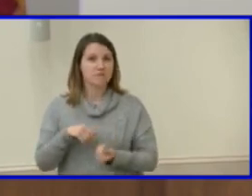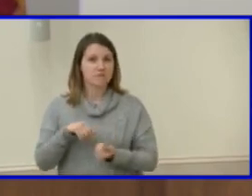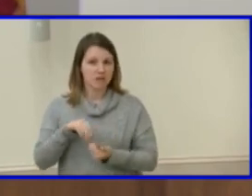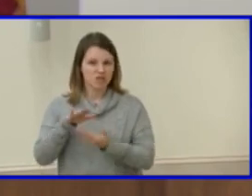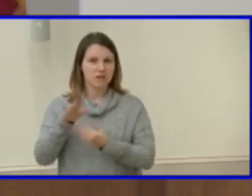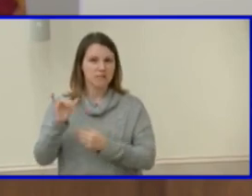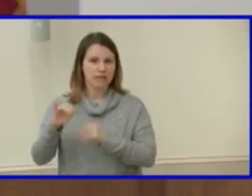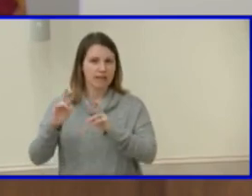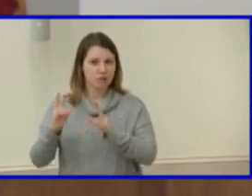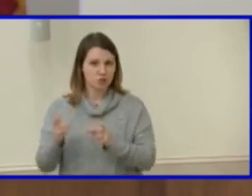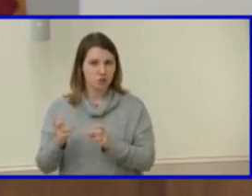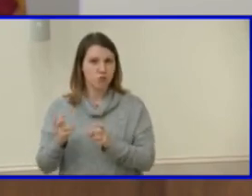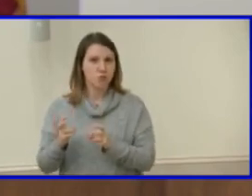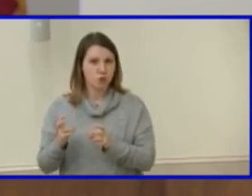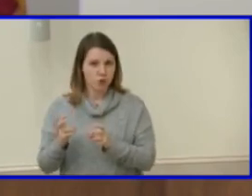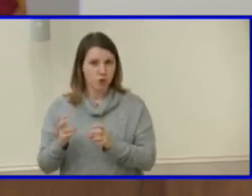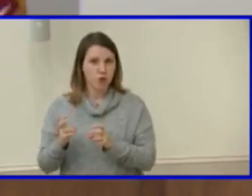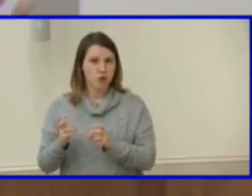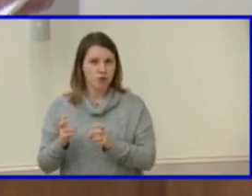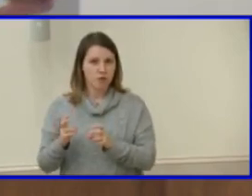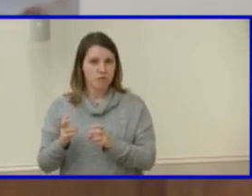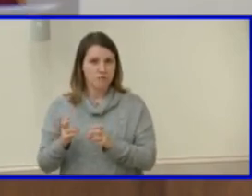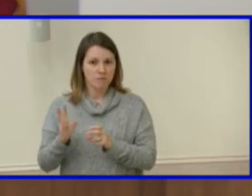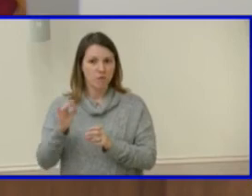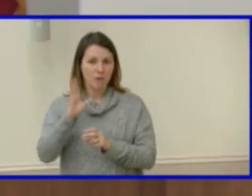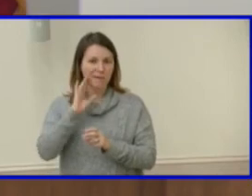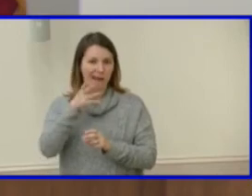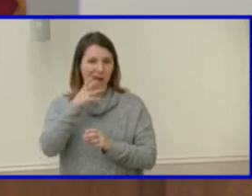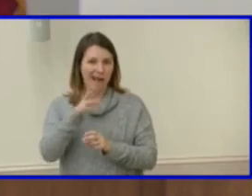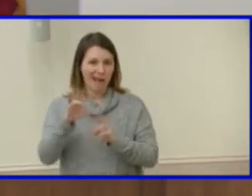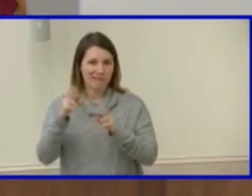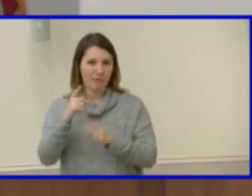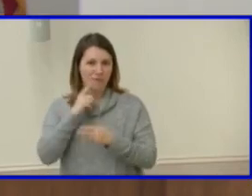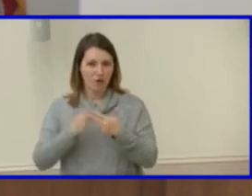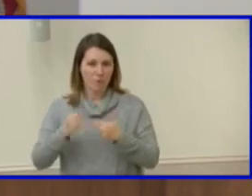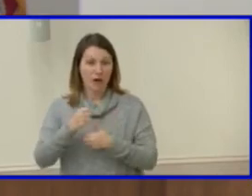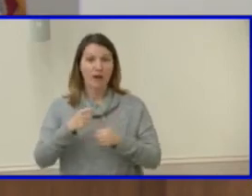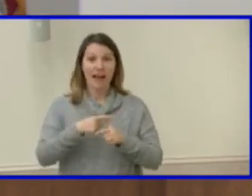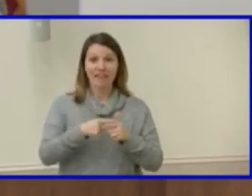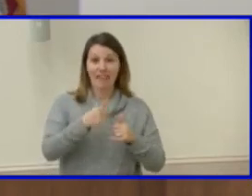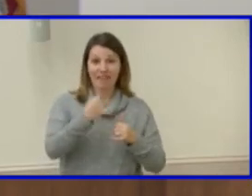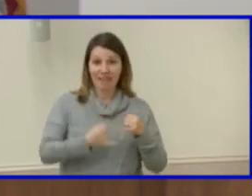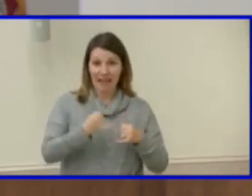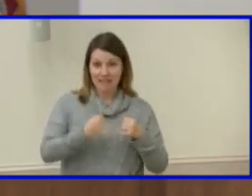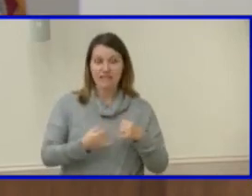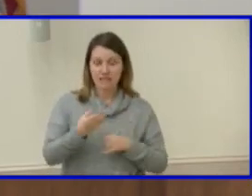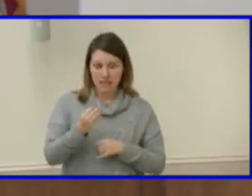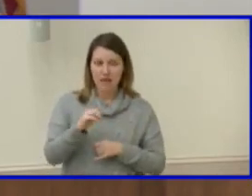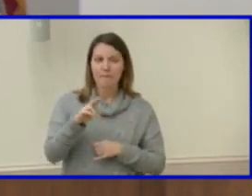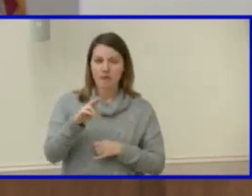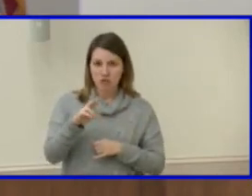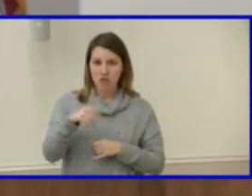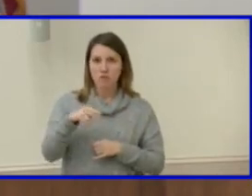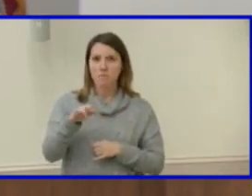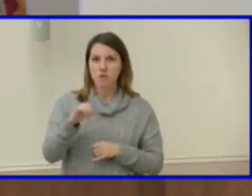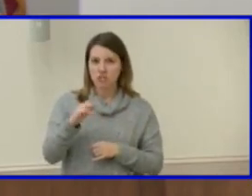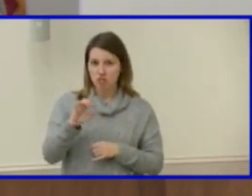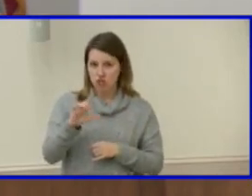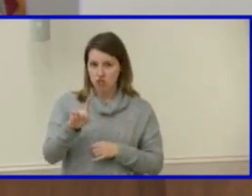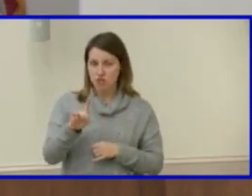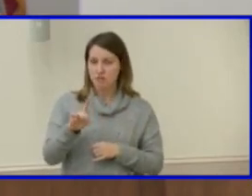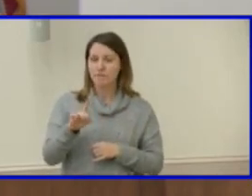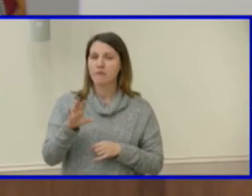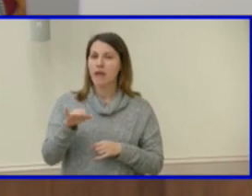as a uh as more of a hot topic and priority and then lastly mr pritchard when i looked at um